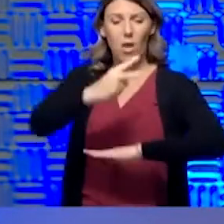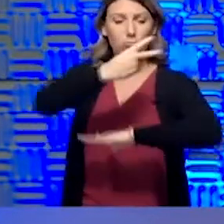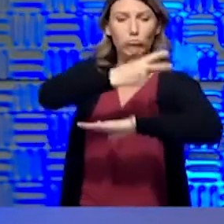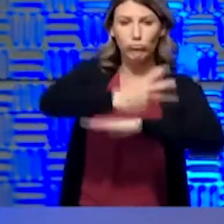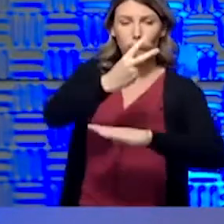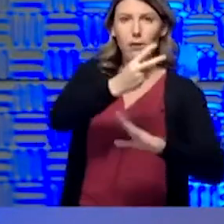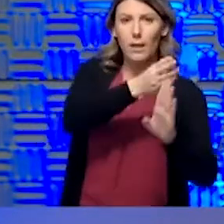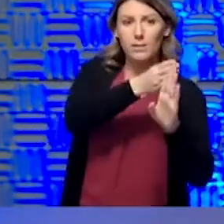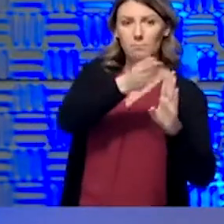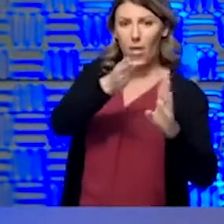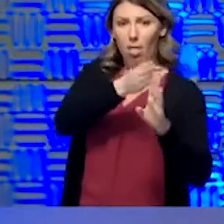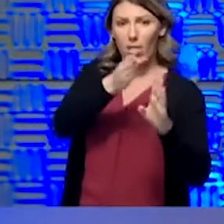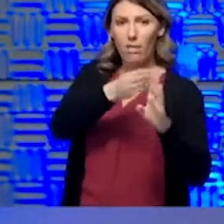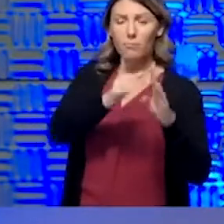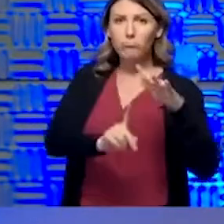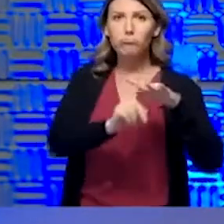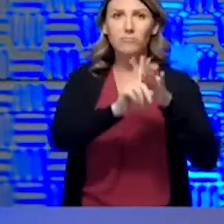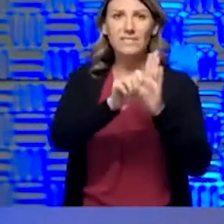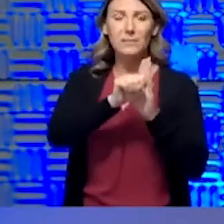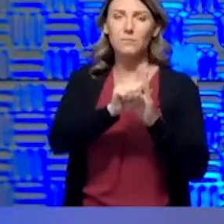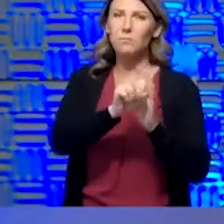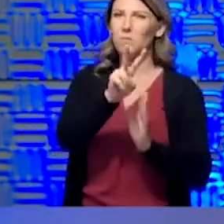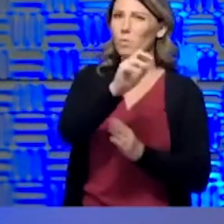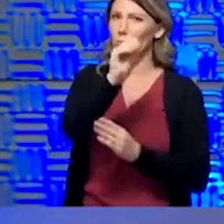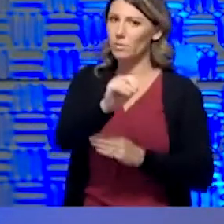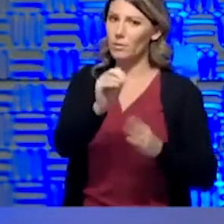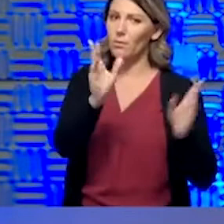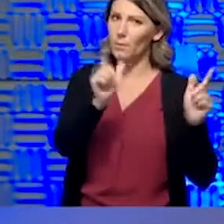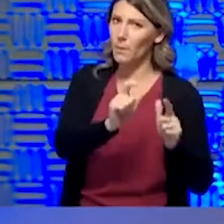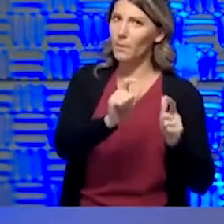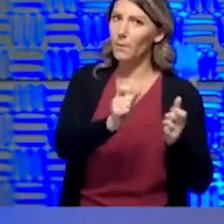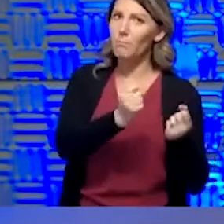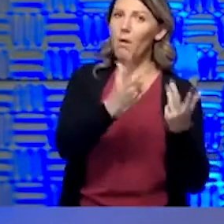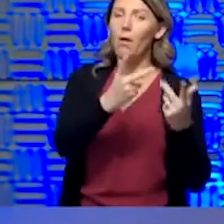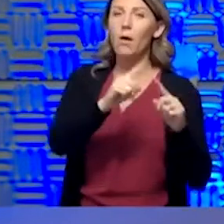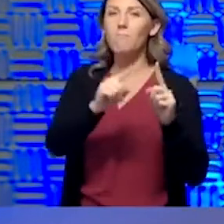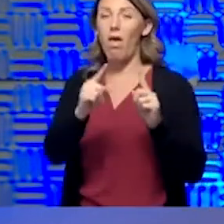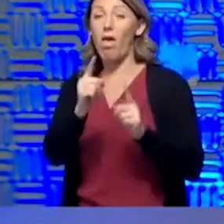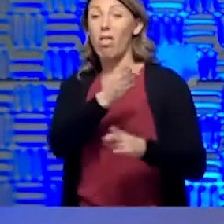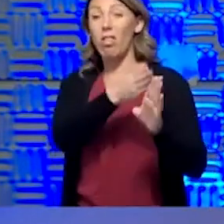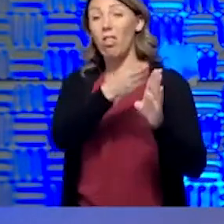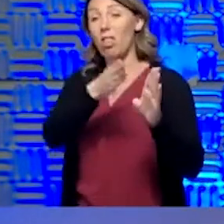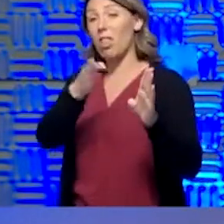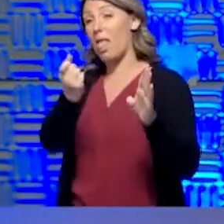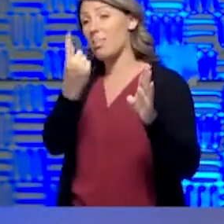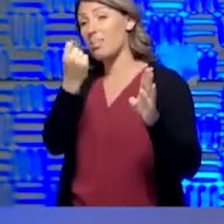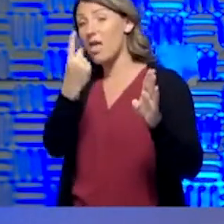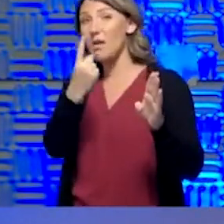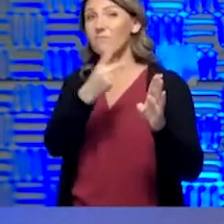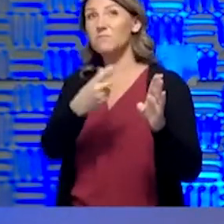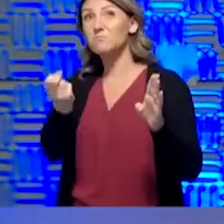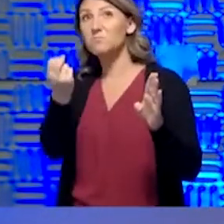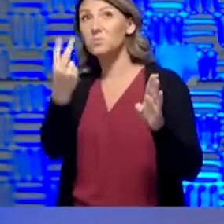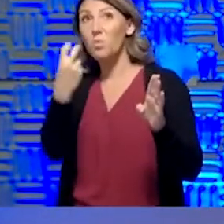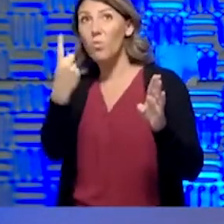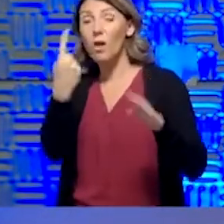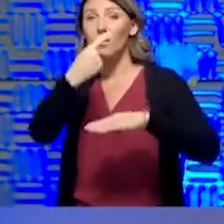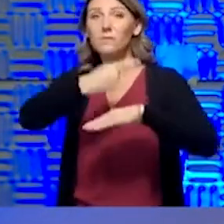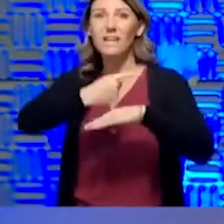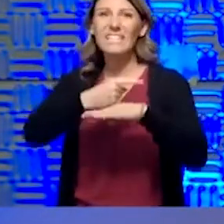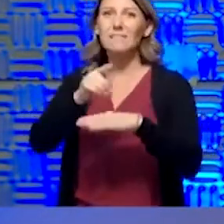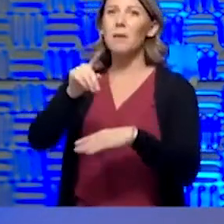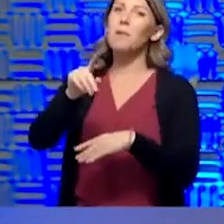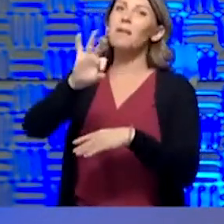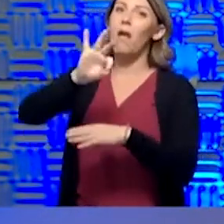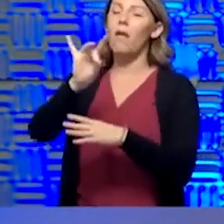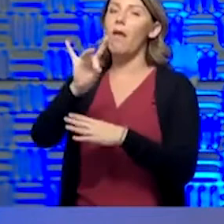have symptoms. That's a very small amount. But by 11 or 12 days, probably 98% of the people that are going to have symptoms will have